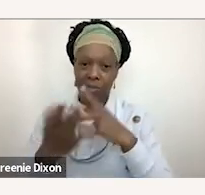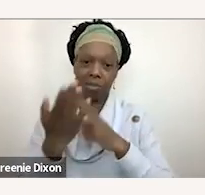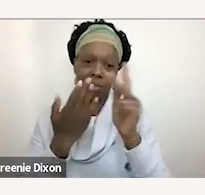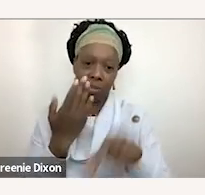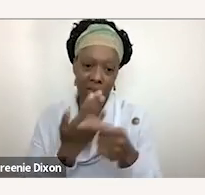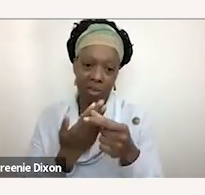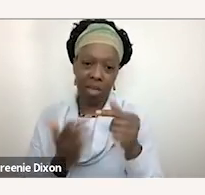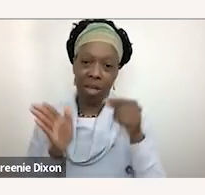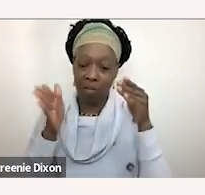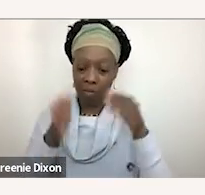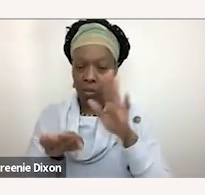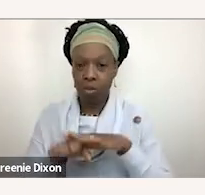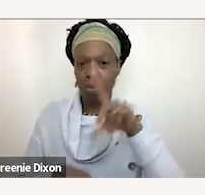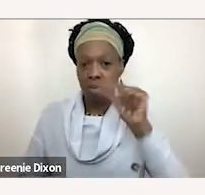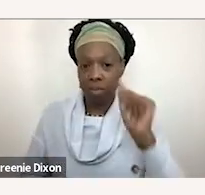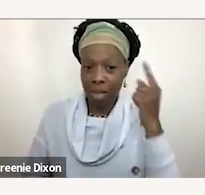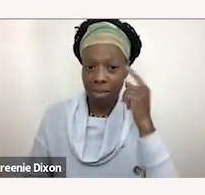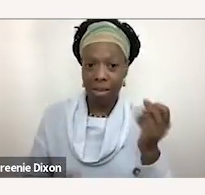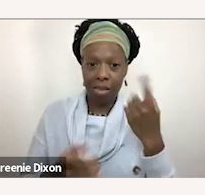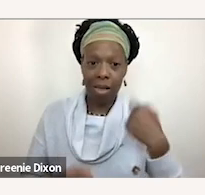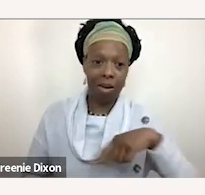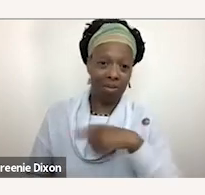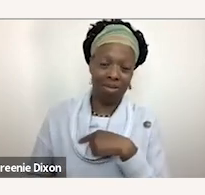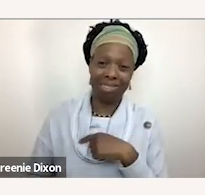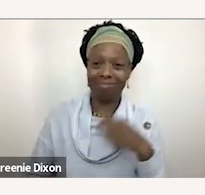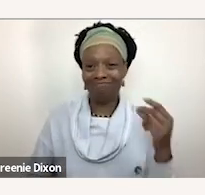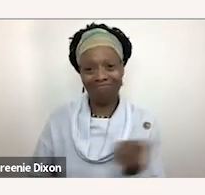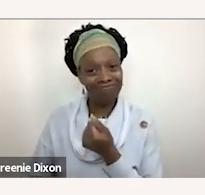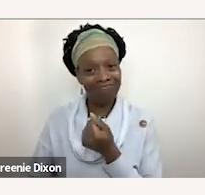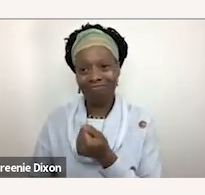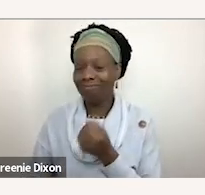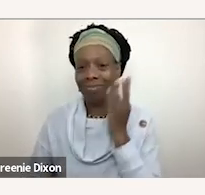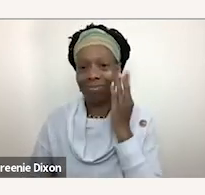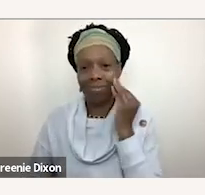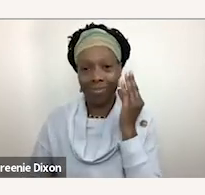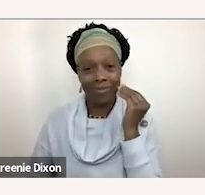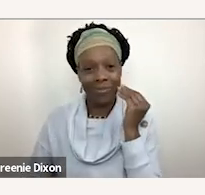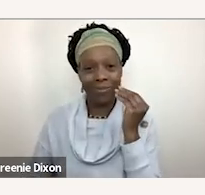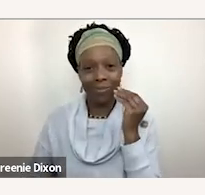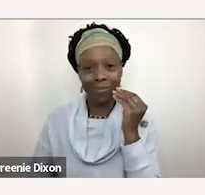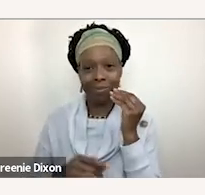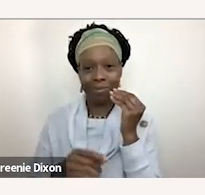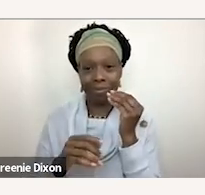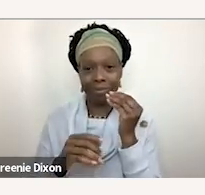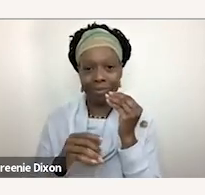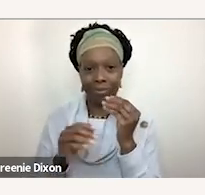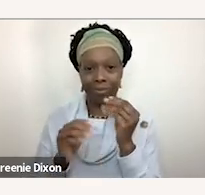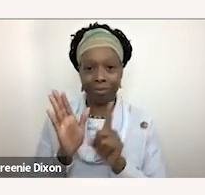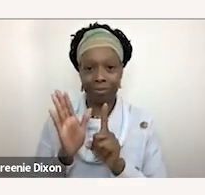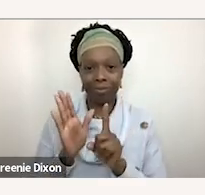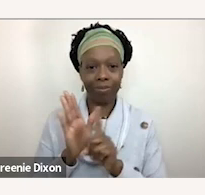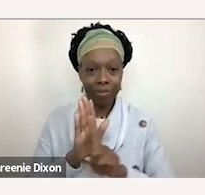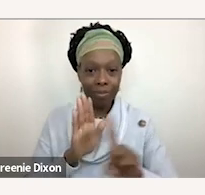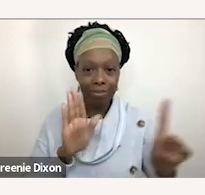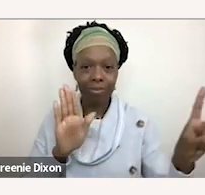on disability i think a lot of us you know unfortunately experienced exclusion and bullying and really